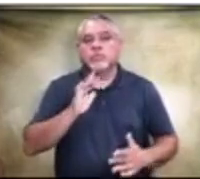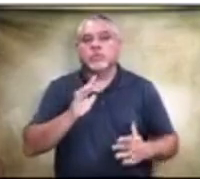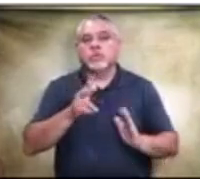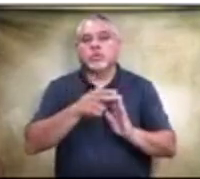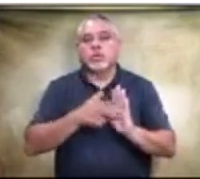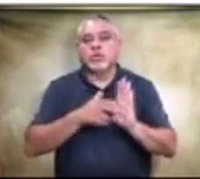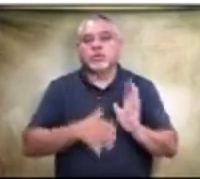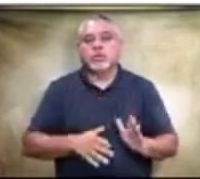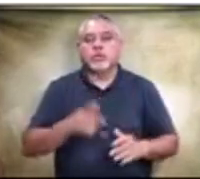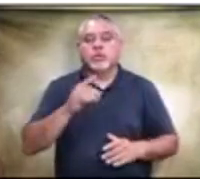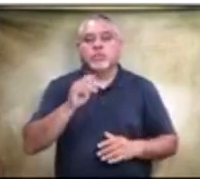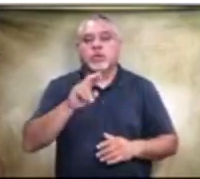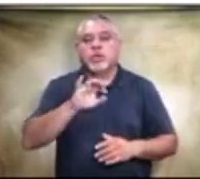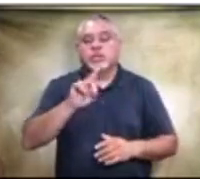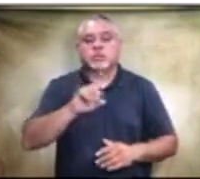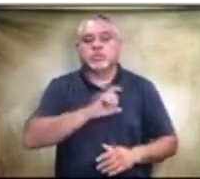ISD Police Department project.